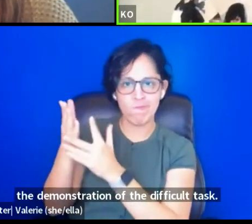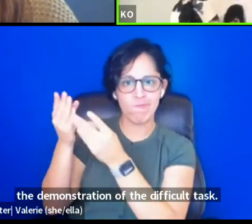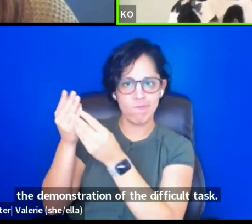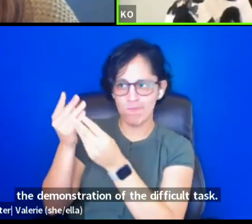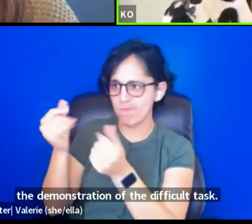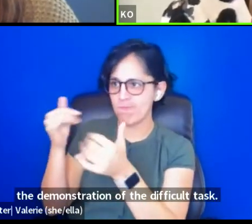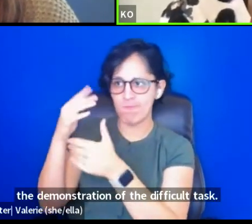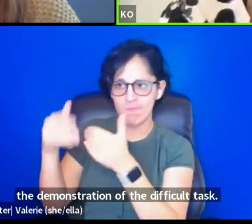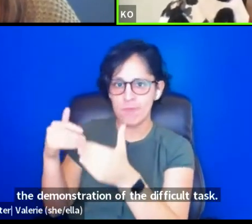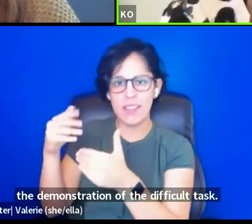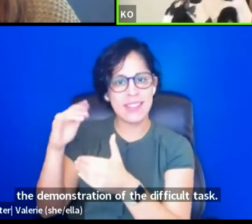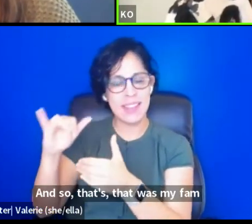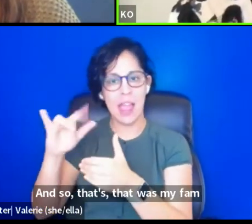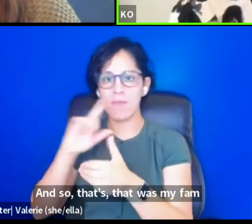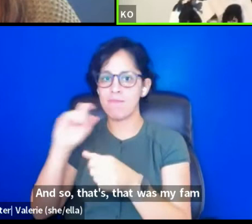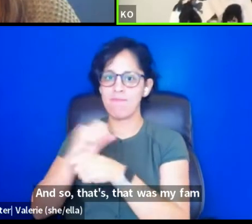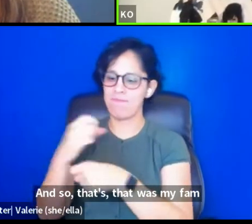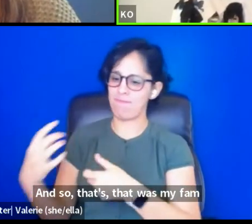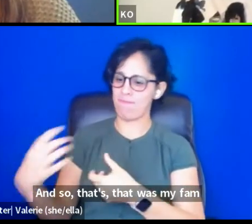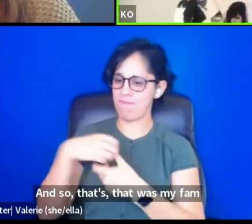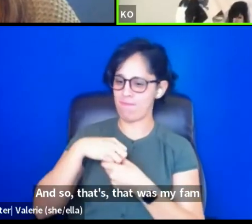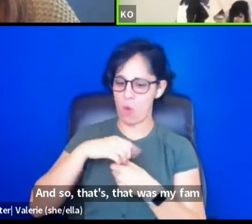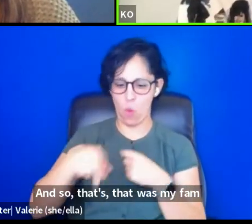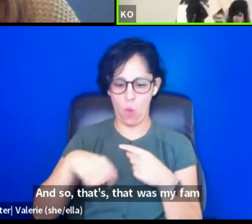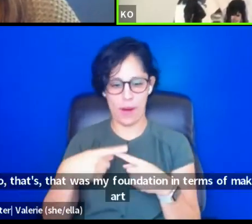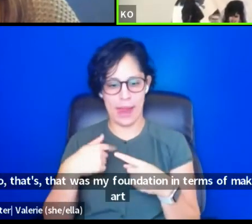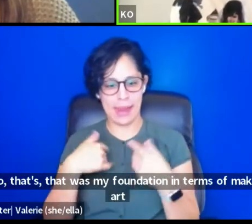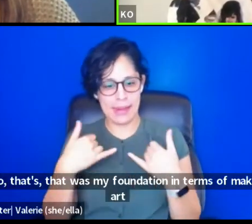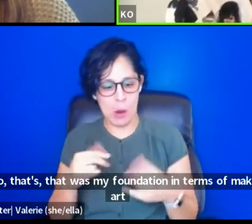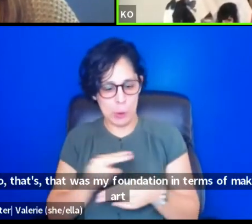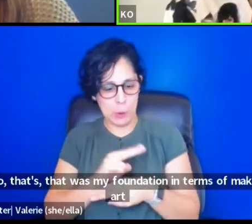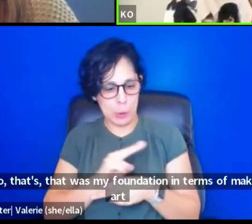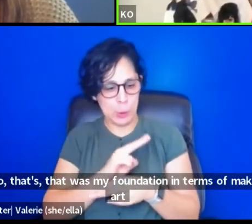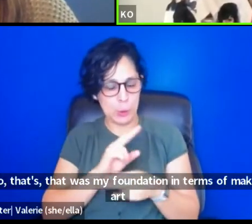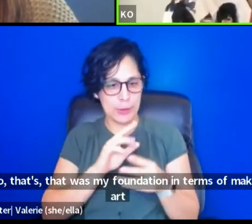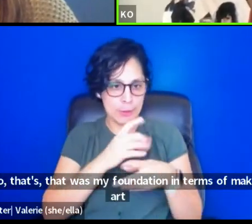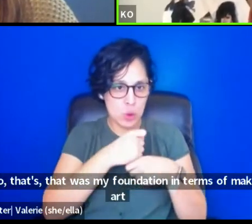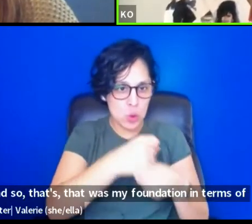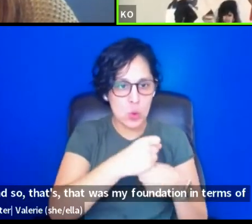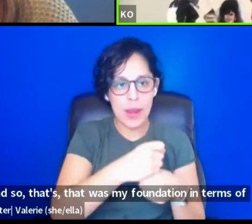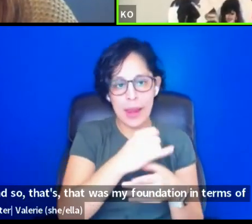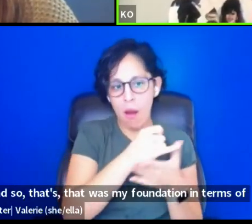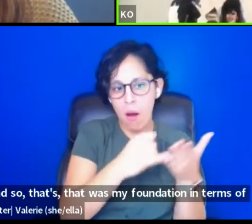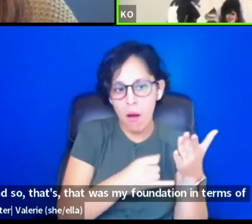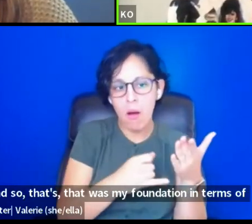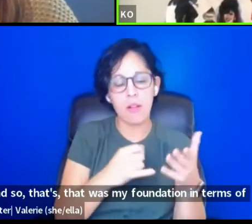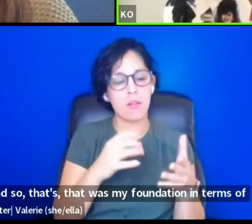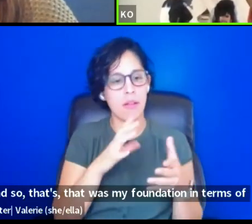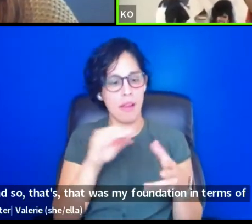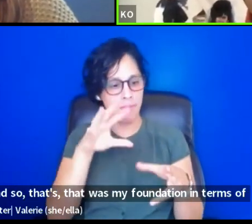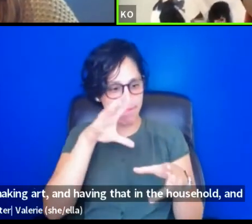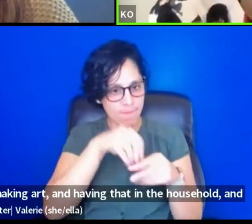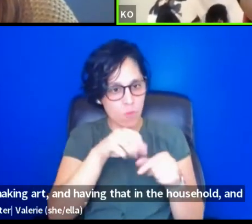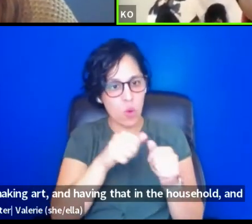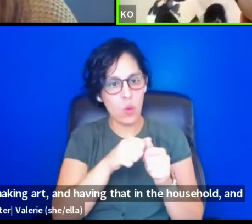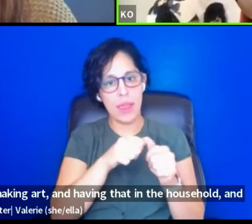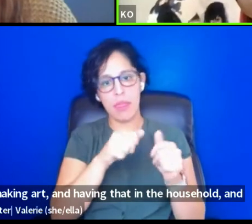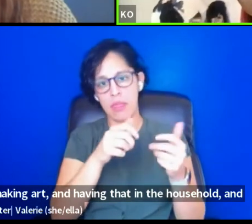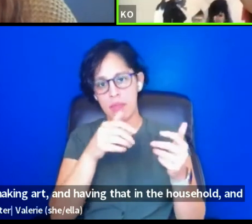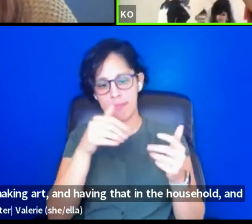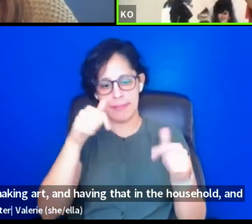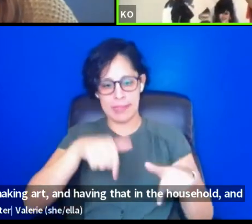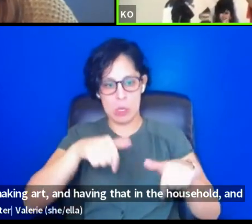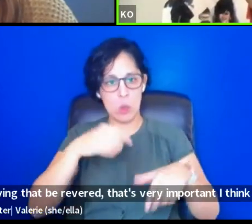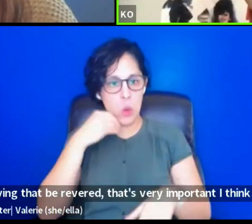foundation in terms of making art and having that in the household and having that be revered. That's very